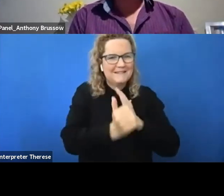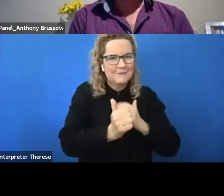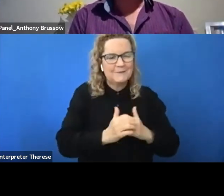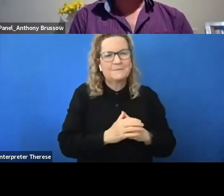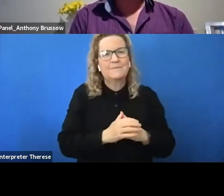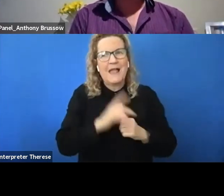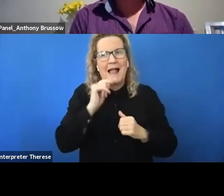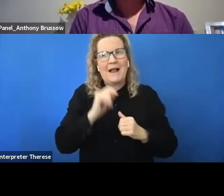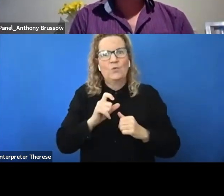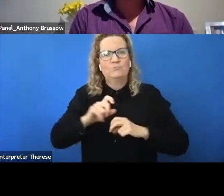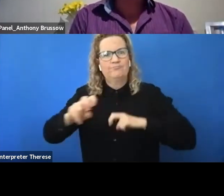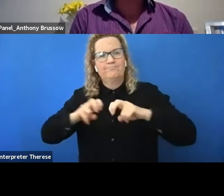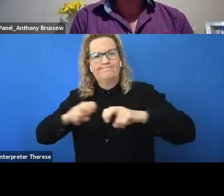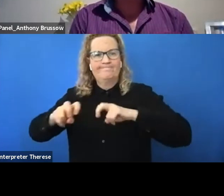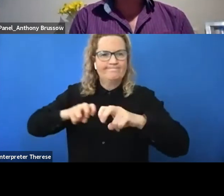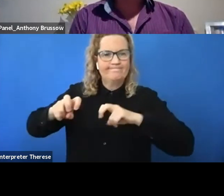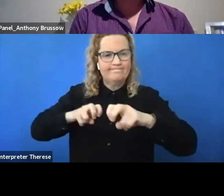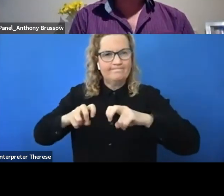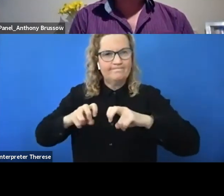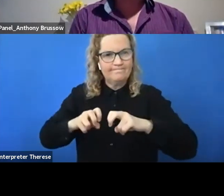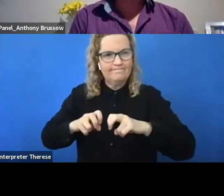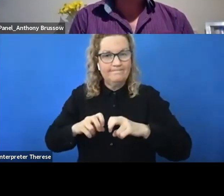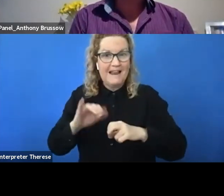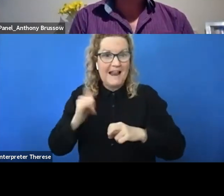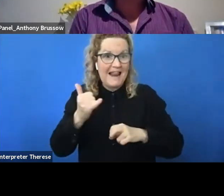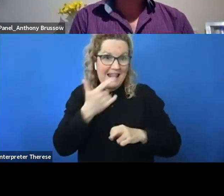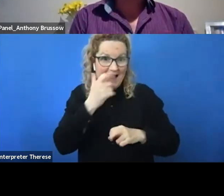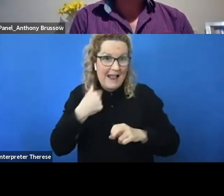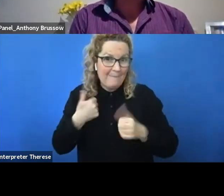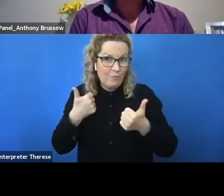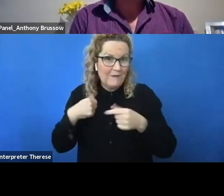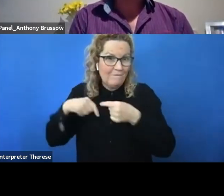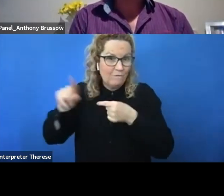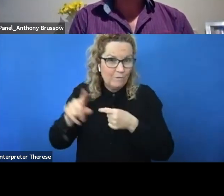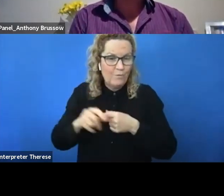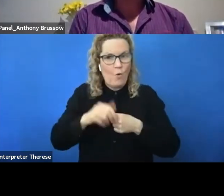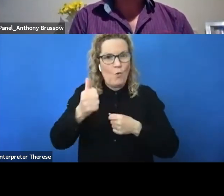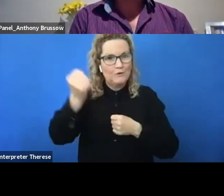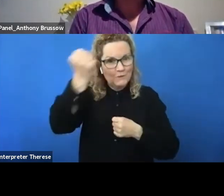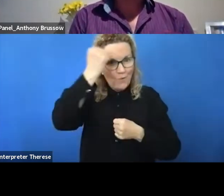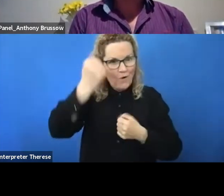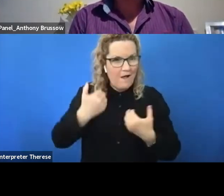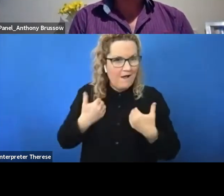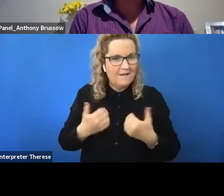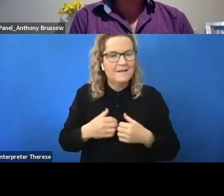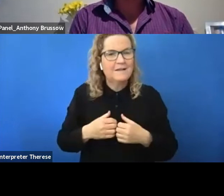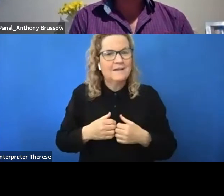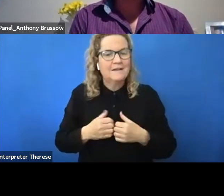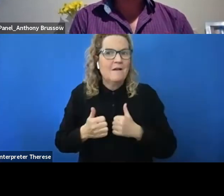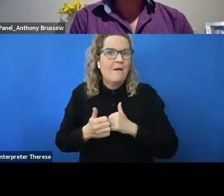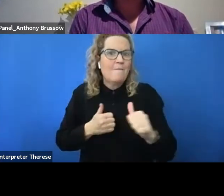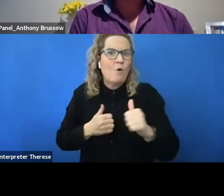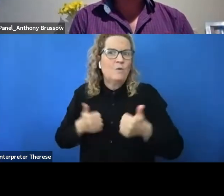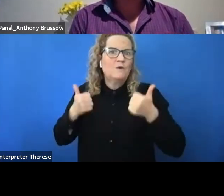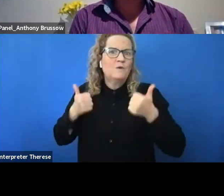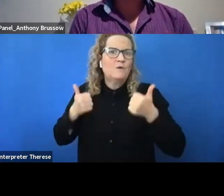physical exercises. Luckily, that was quite good at football, as in soccer. Right. sport was a great vehicle